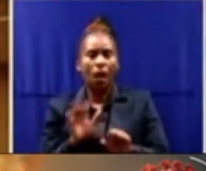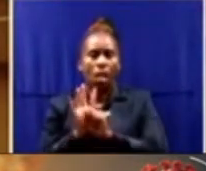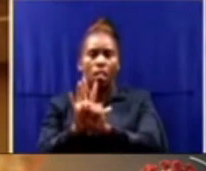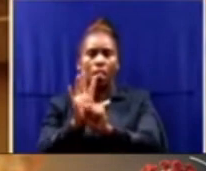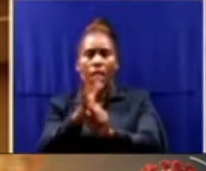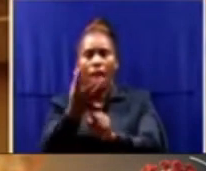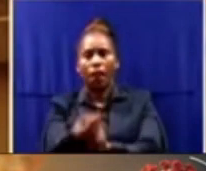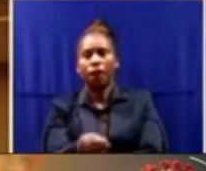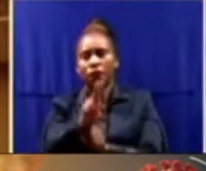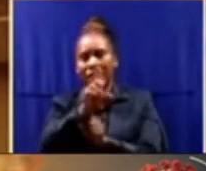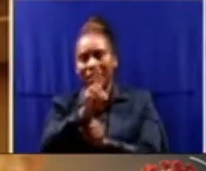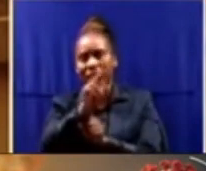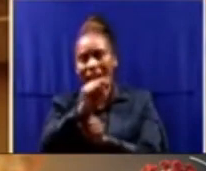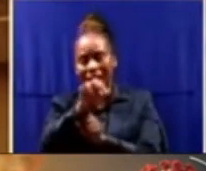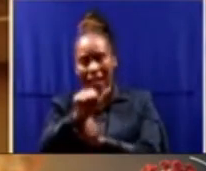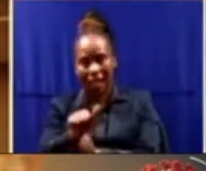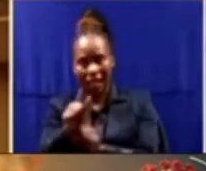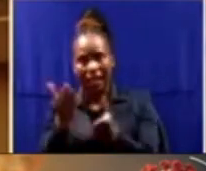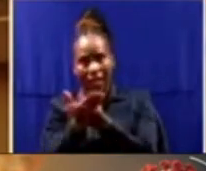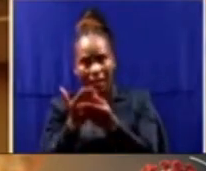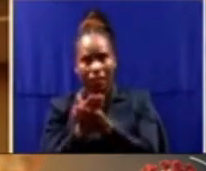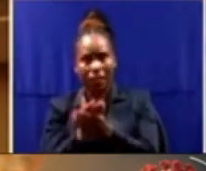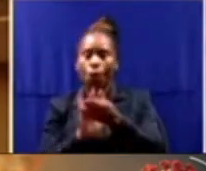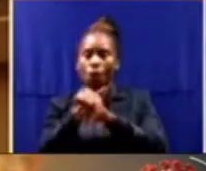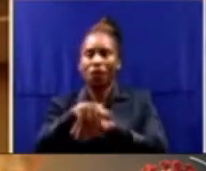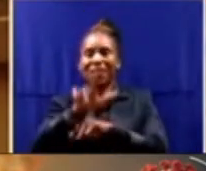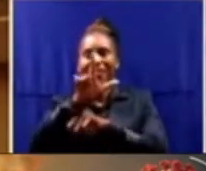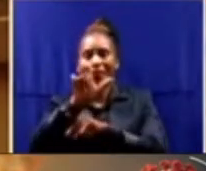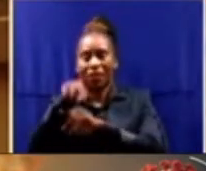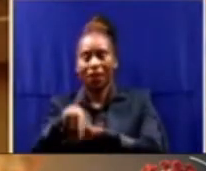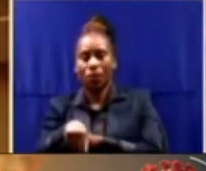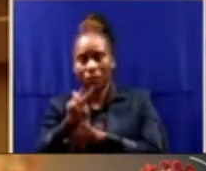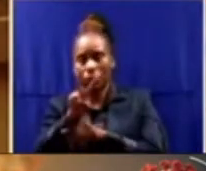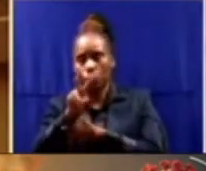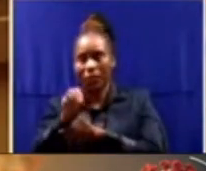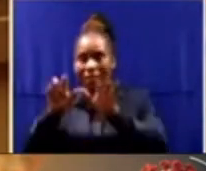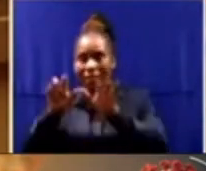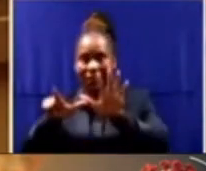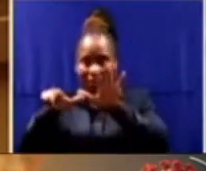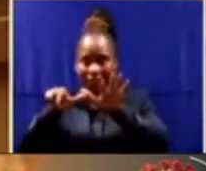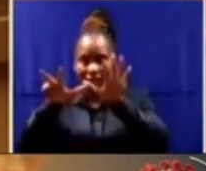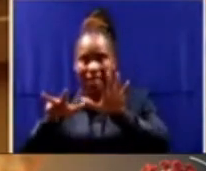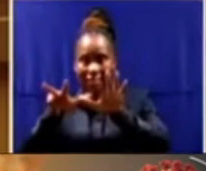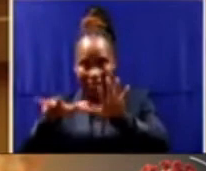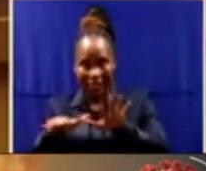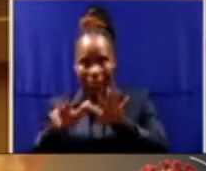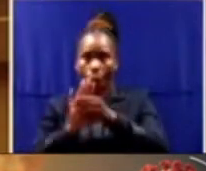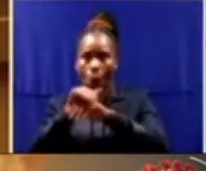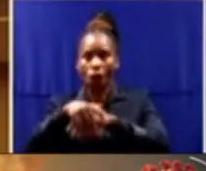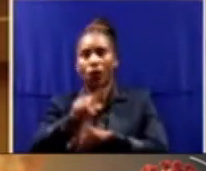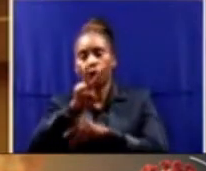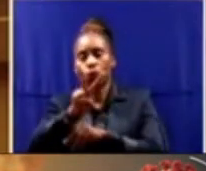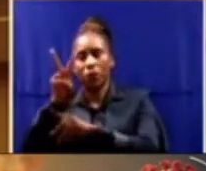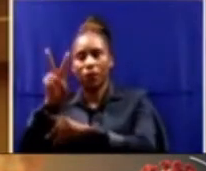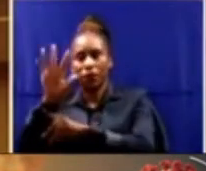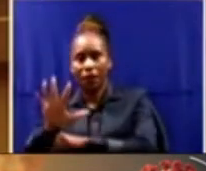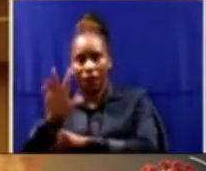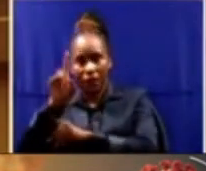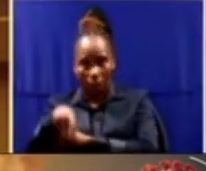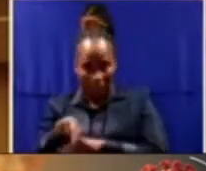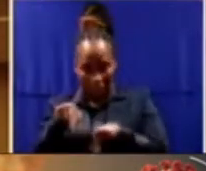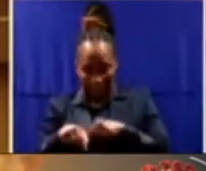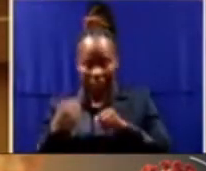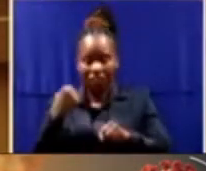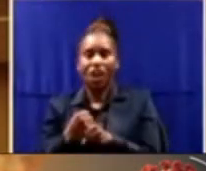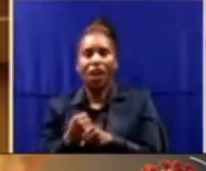exhibits from just over 7,000 in 2017-18 to over 225,000 this year. That is